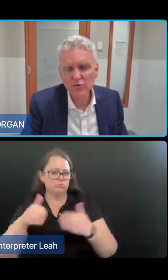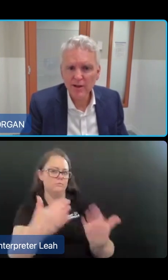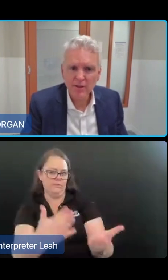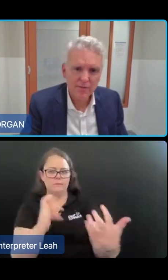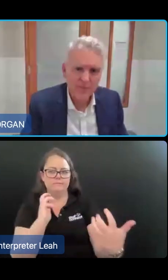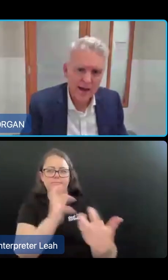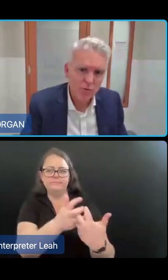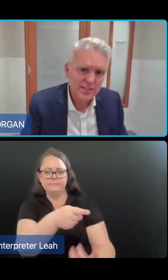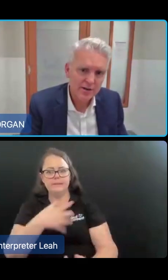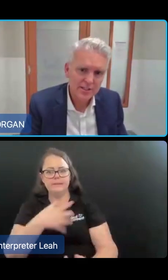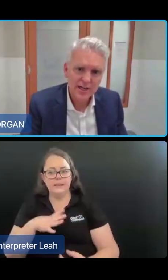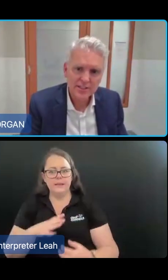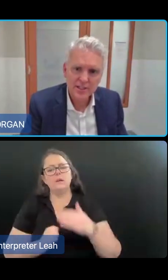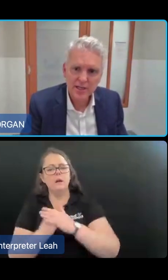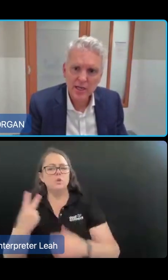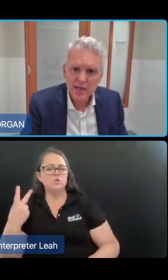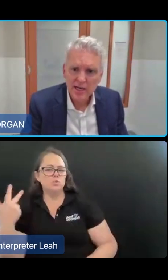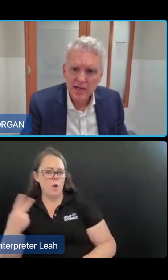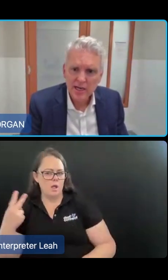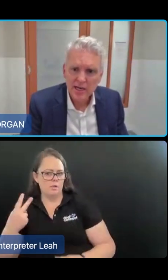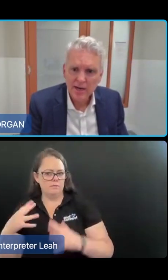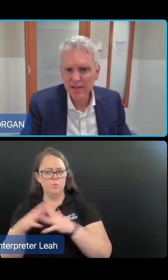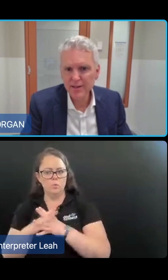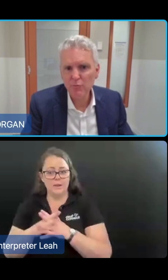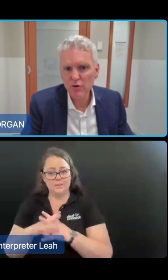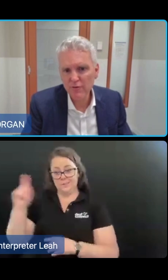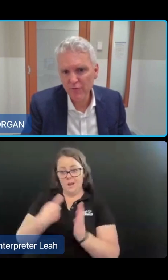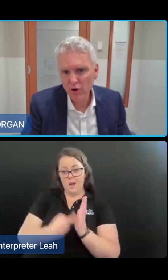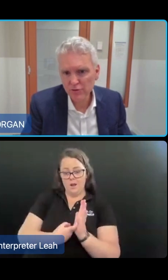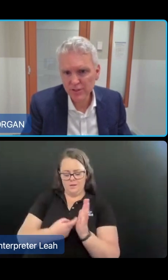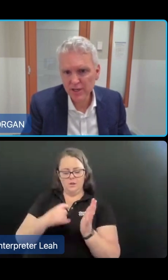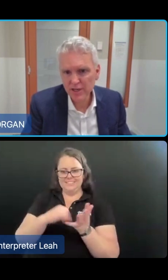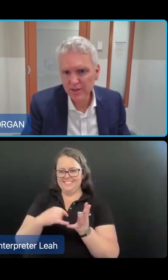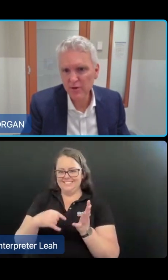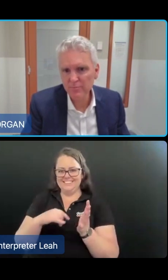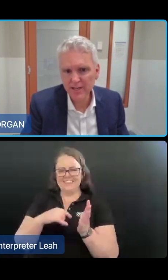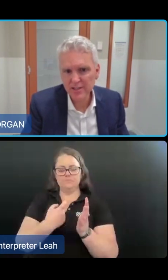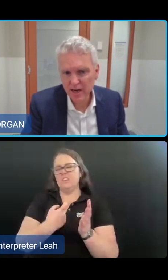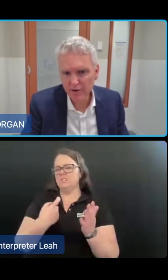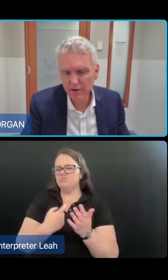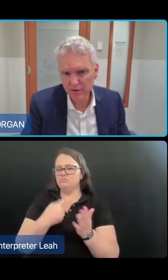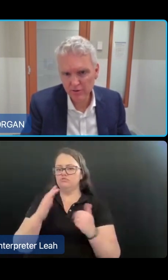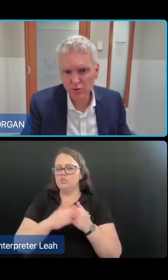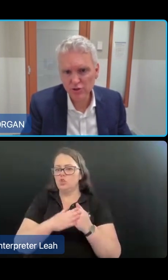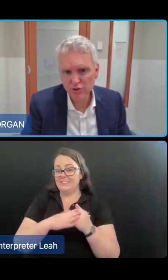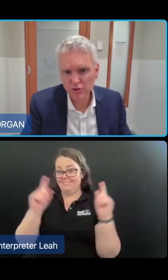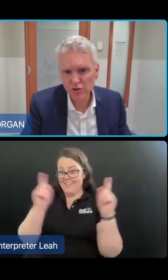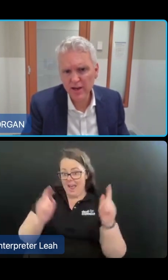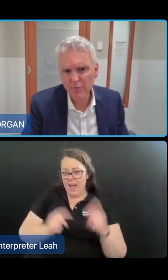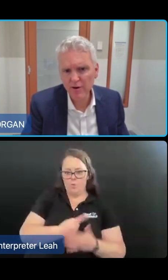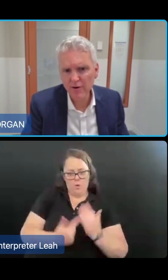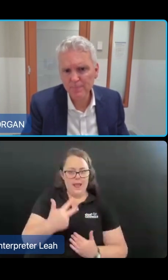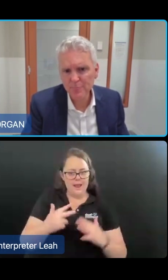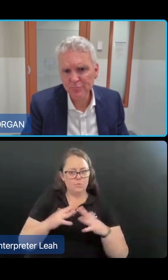12 weeks rather than the eight weeks under SDRC and we're looking to expand the number of referrals into this stream compared to the current short-term